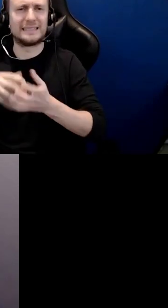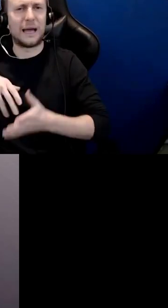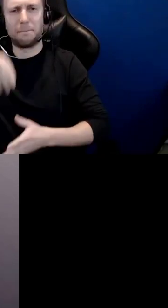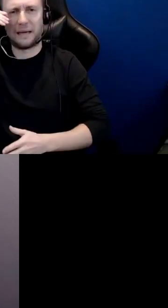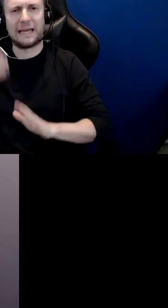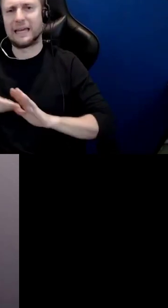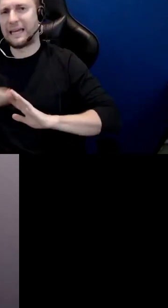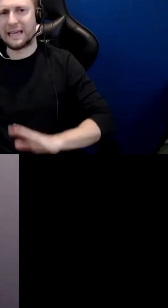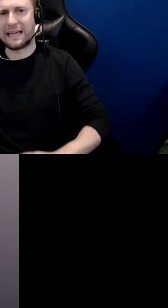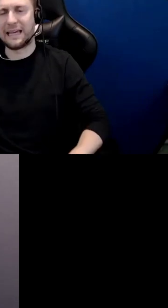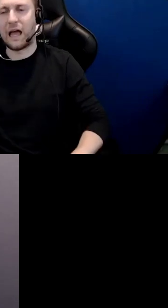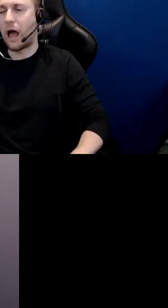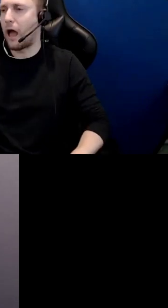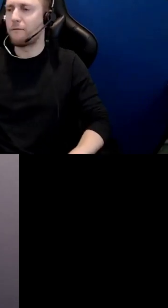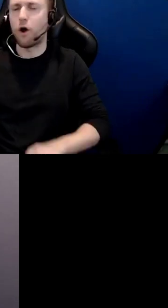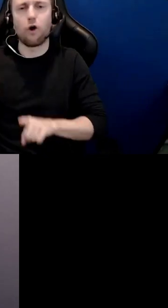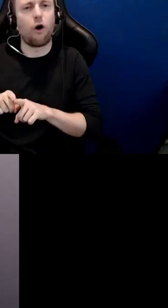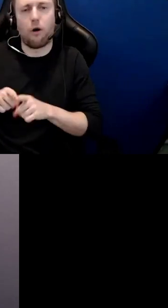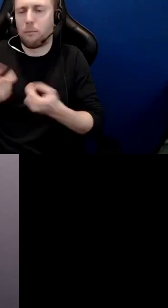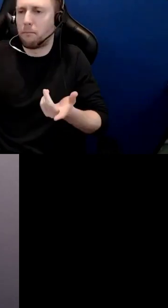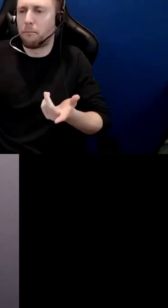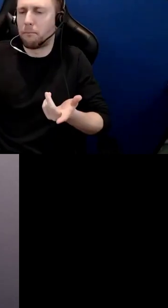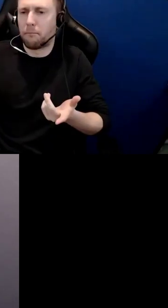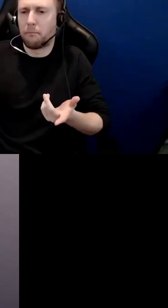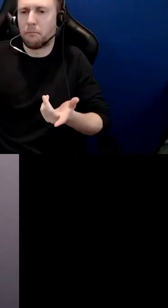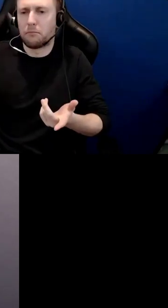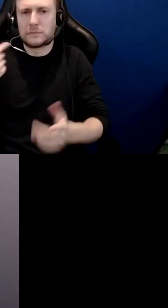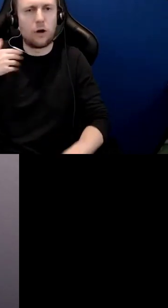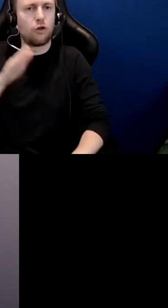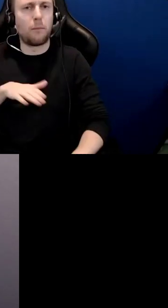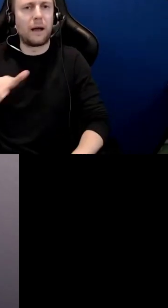and the results